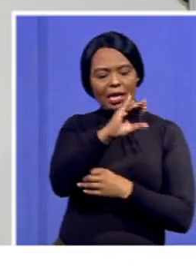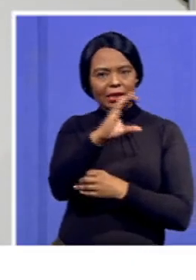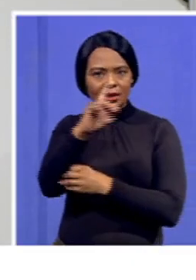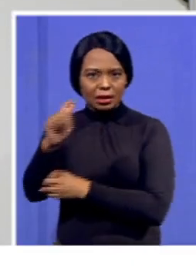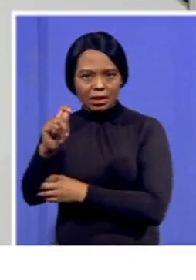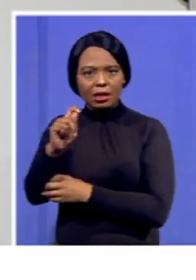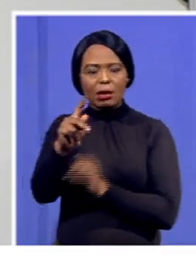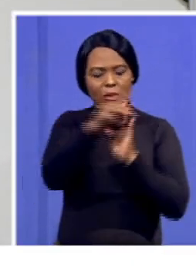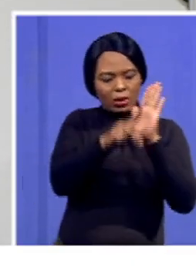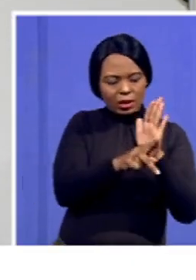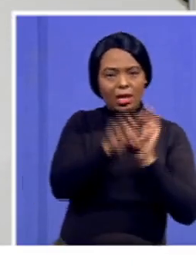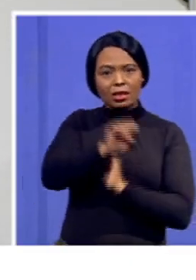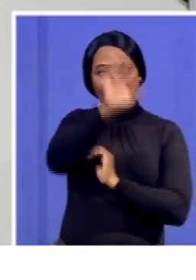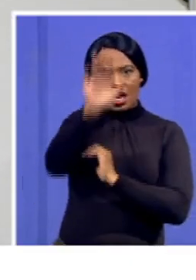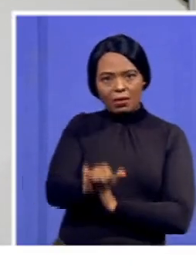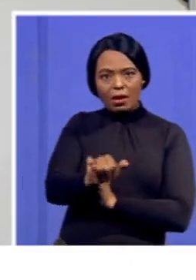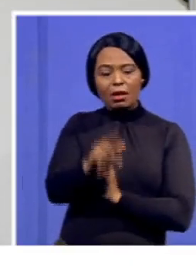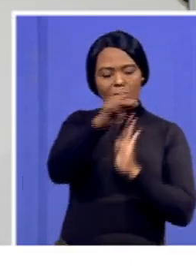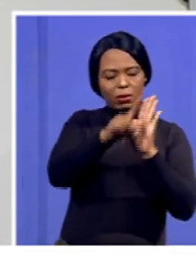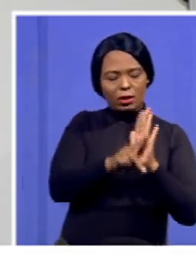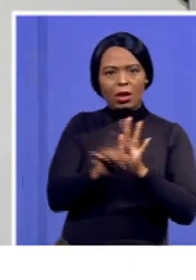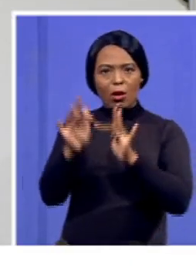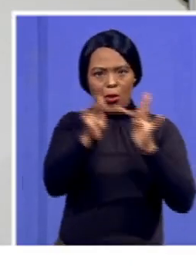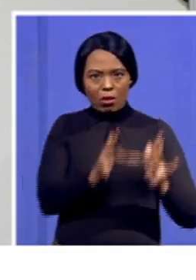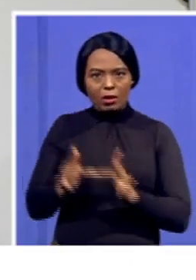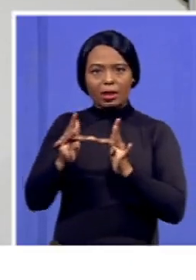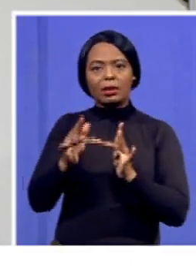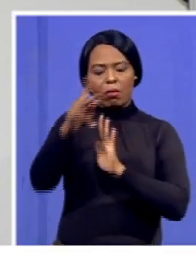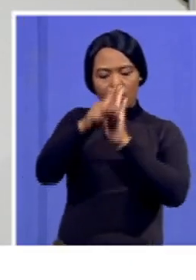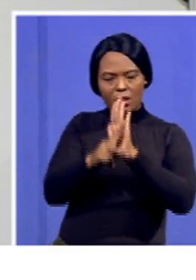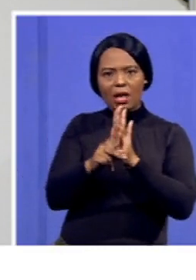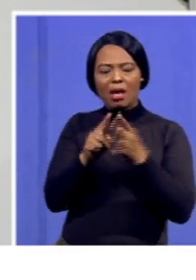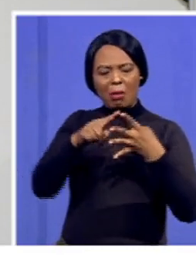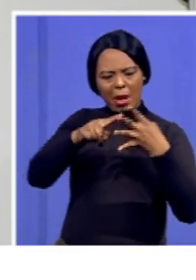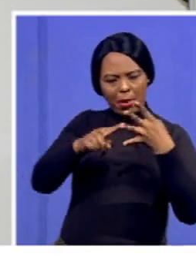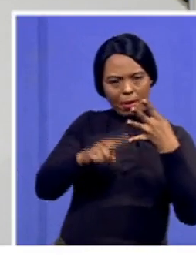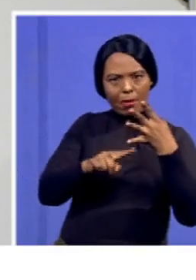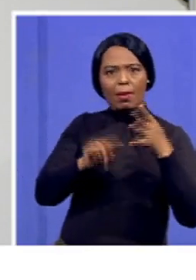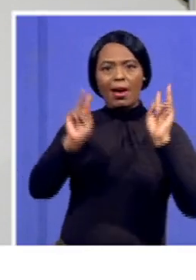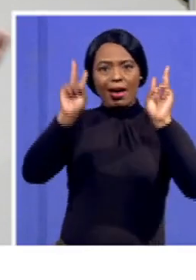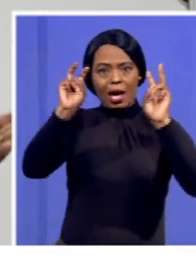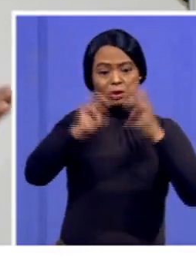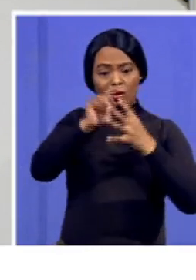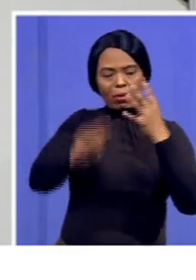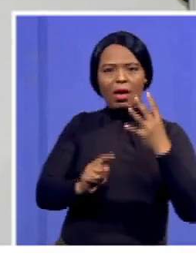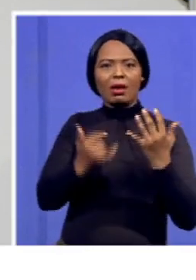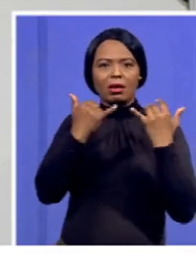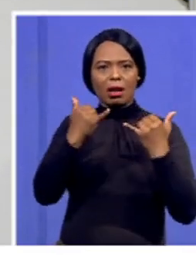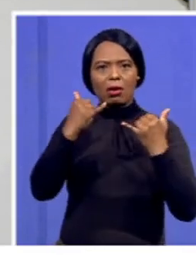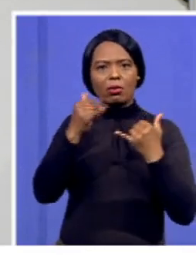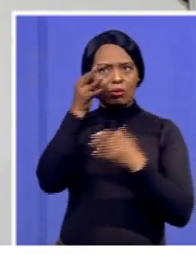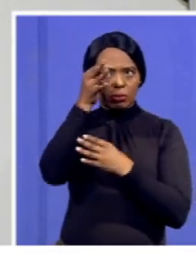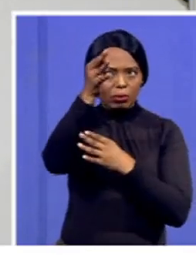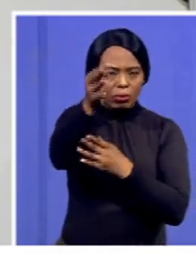policy. These are some of the issues and areas we are putting away forward from our previous